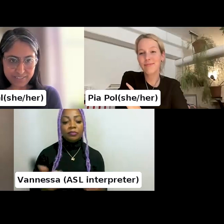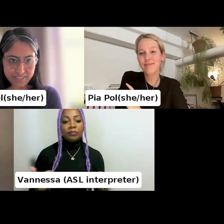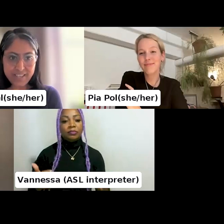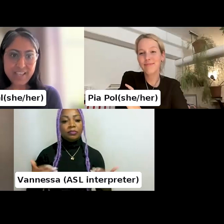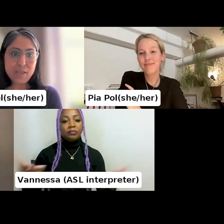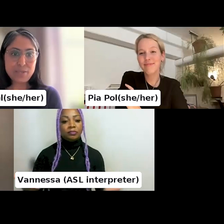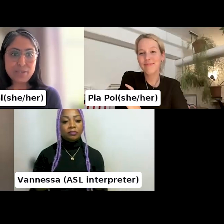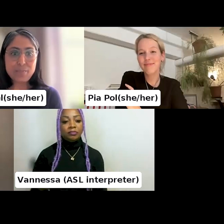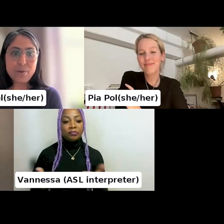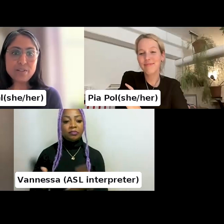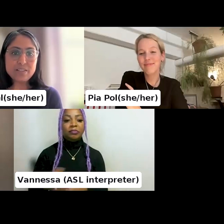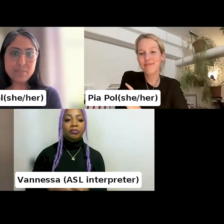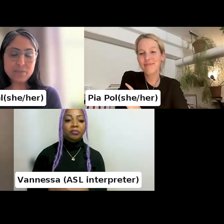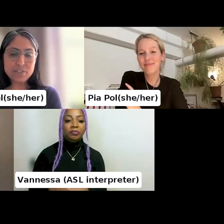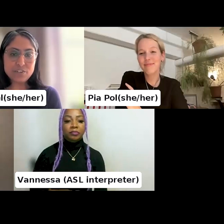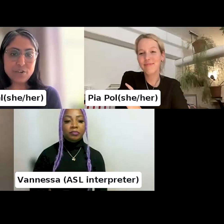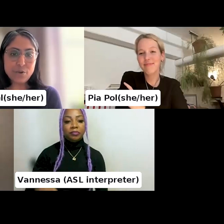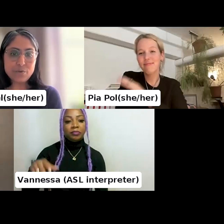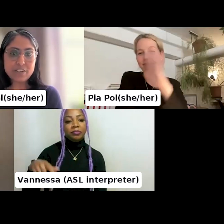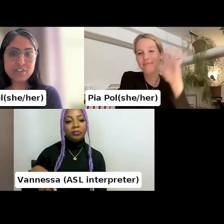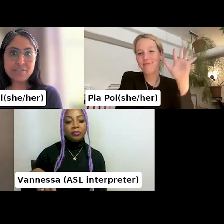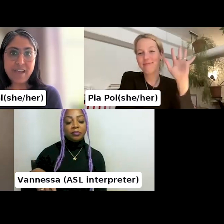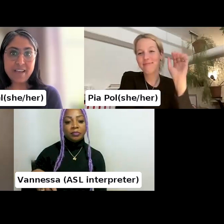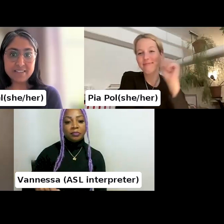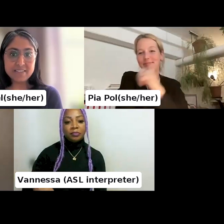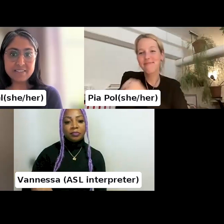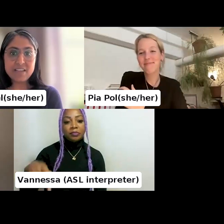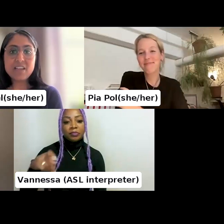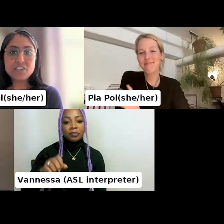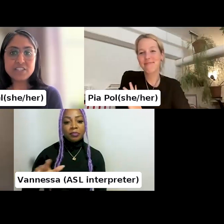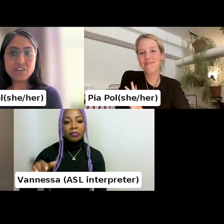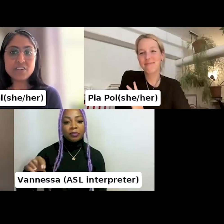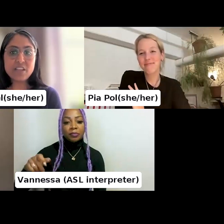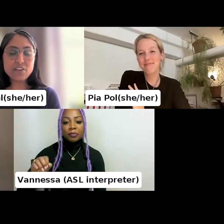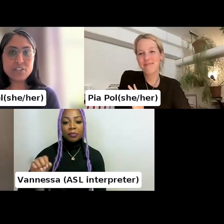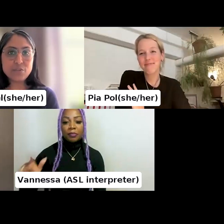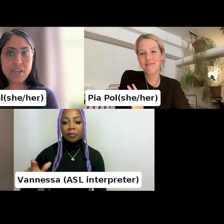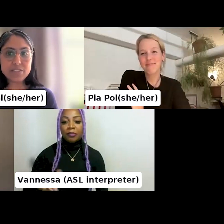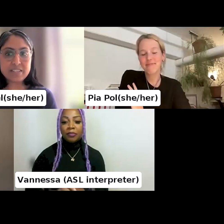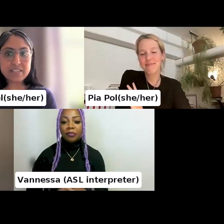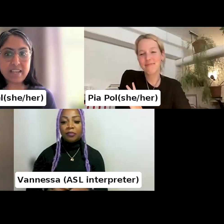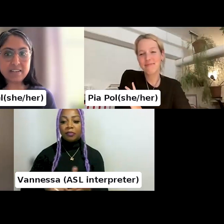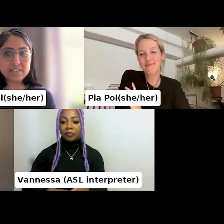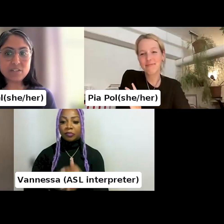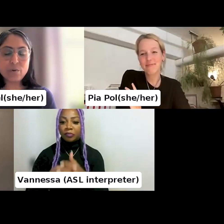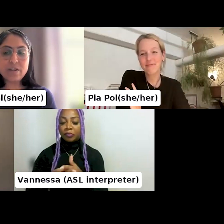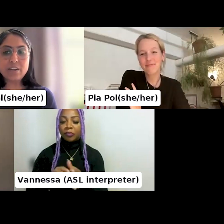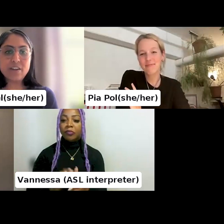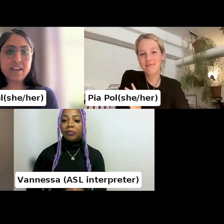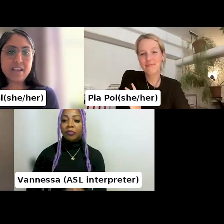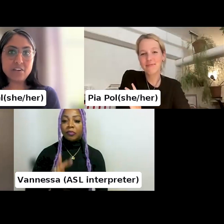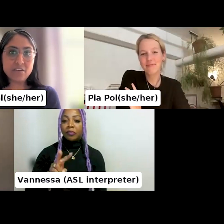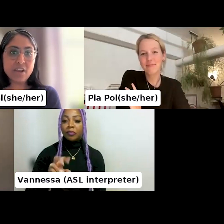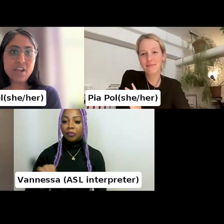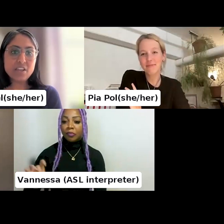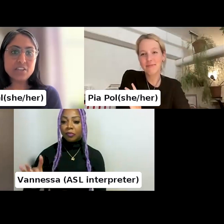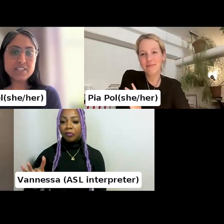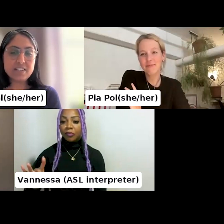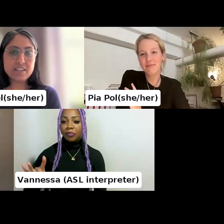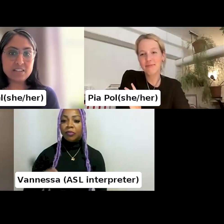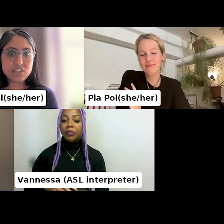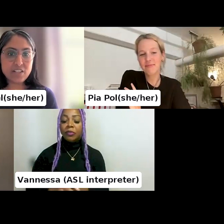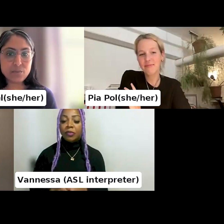speakers. Pia Pohl is publisher and co-director at VALIS. She started there in 2008 as a coordinator and editor.